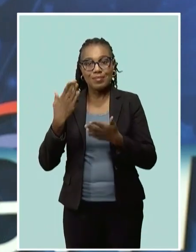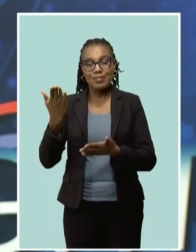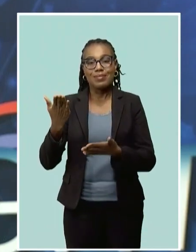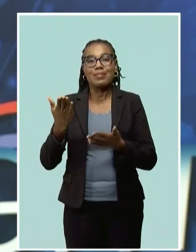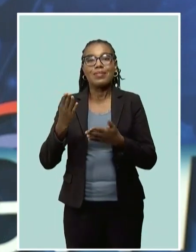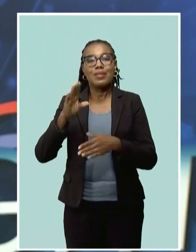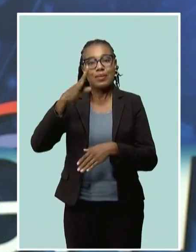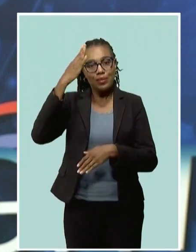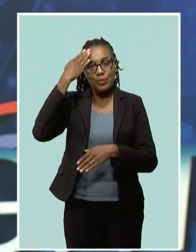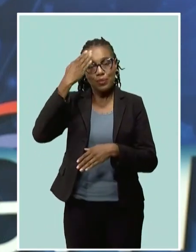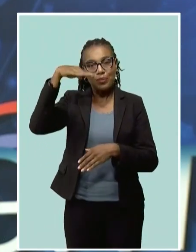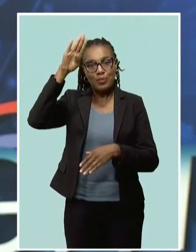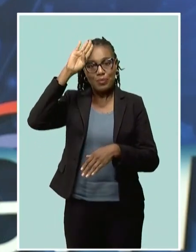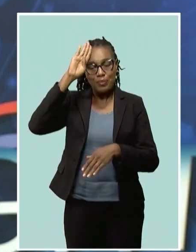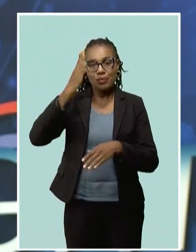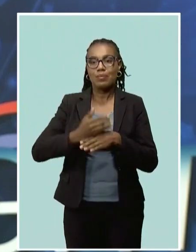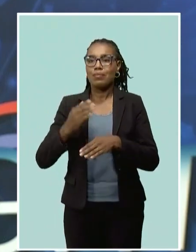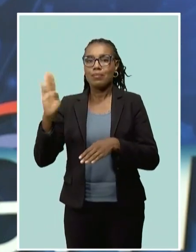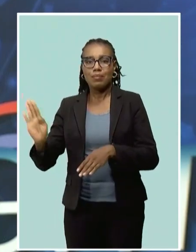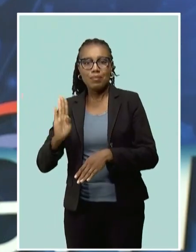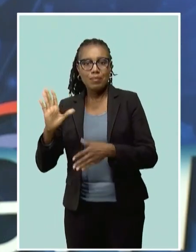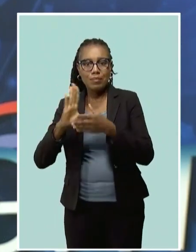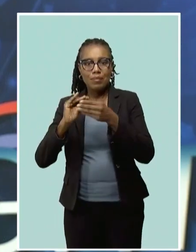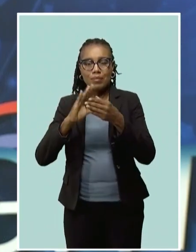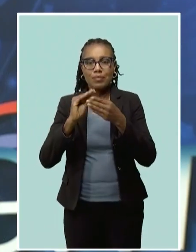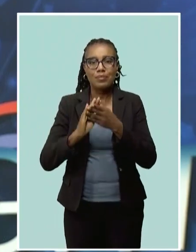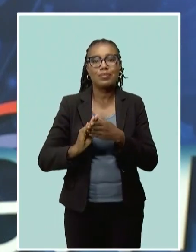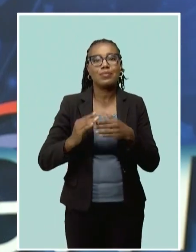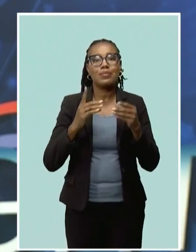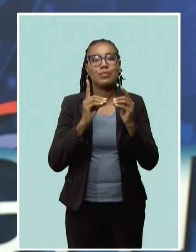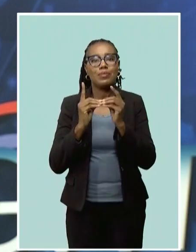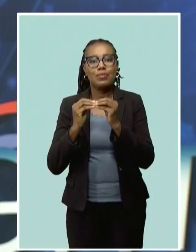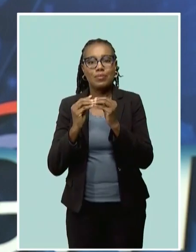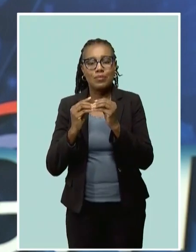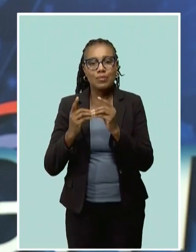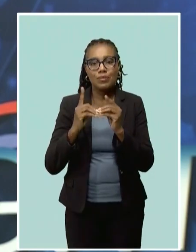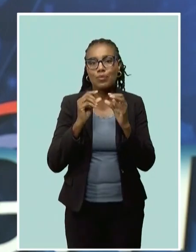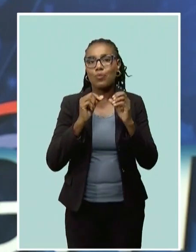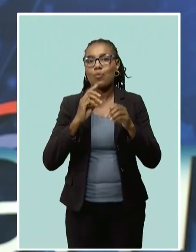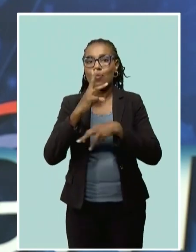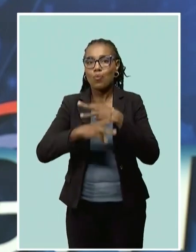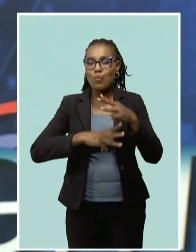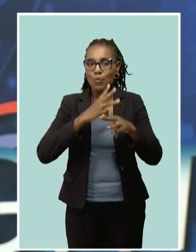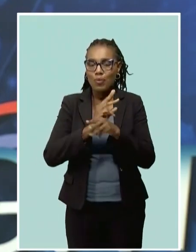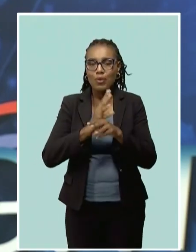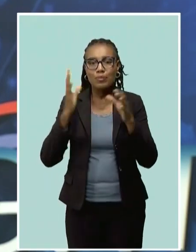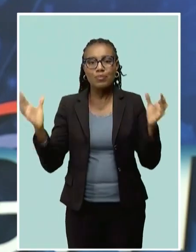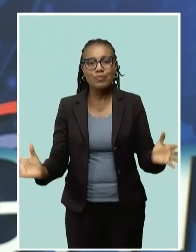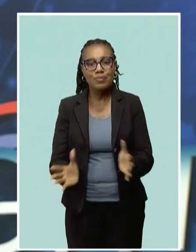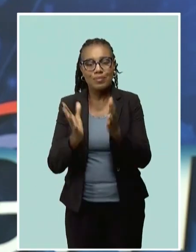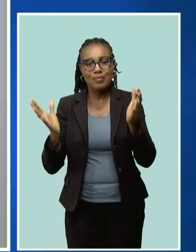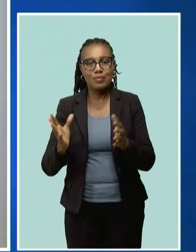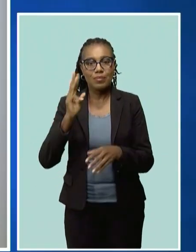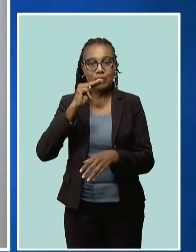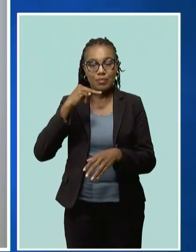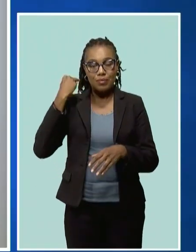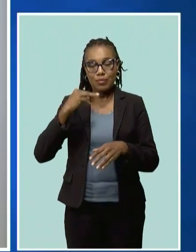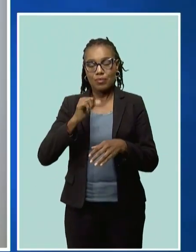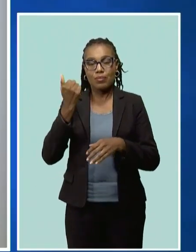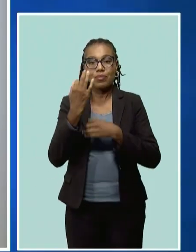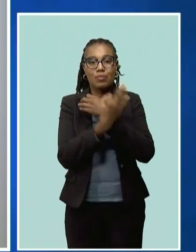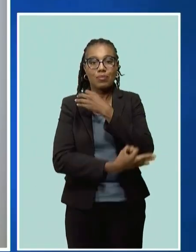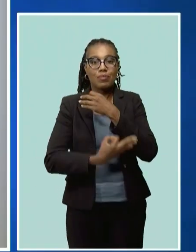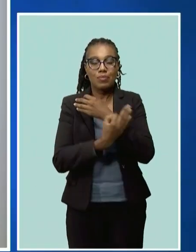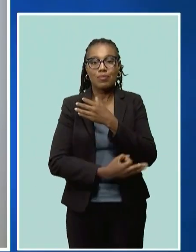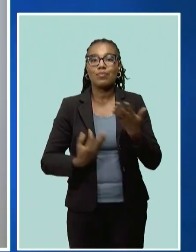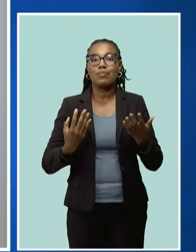for solidarity in the push for a digital world. Prime Minister Mia Amar Motley, who was accompanied by Minister of Foreign Affairs